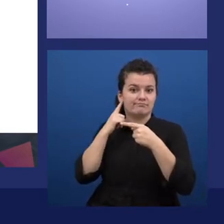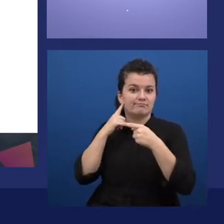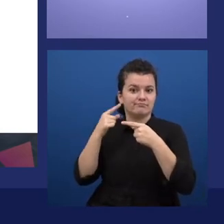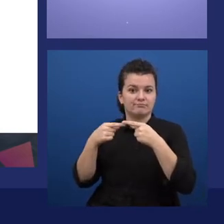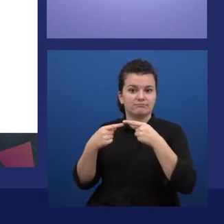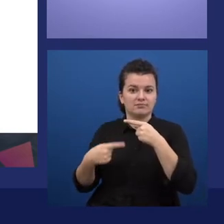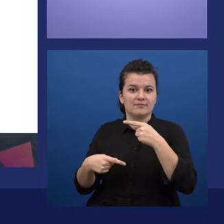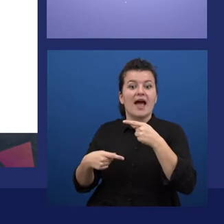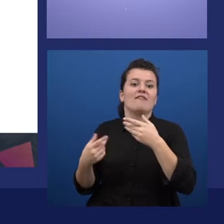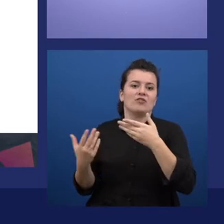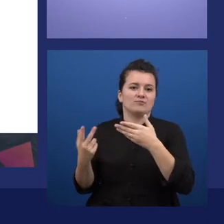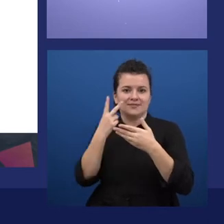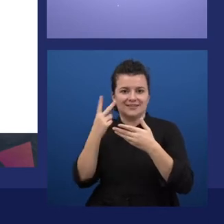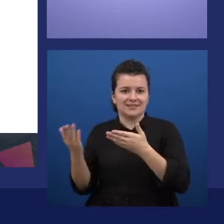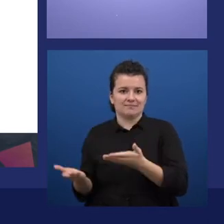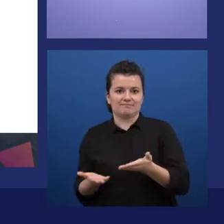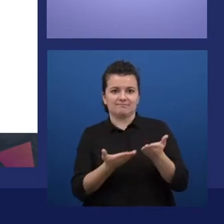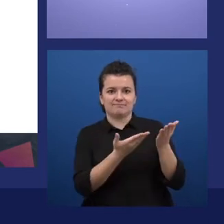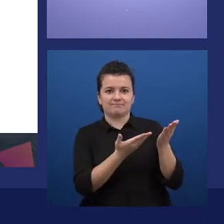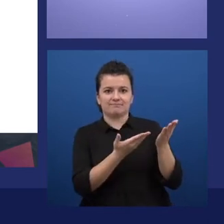Here we go. Harry is coming.